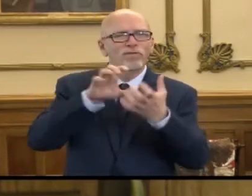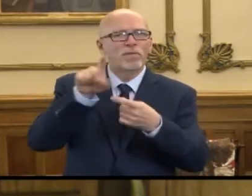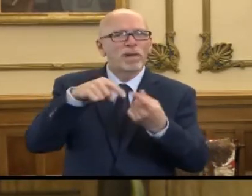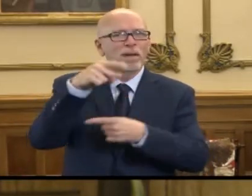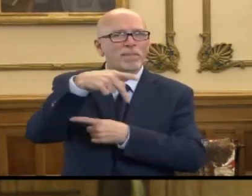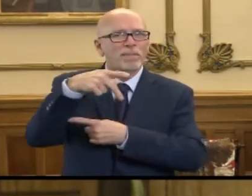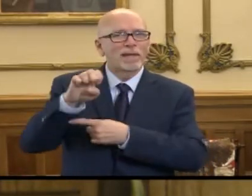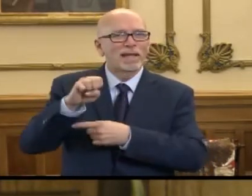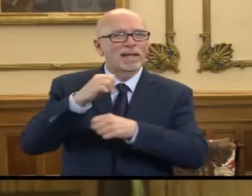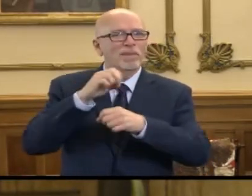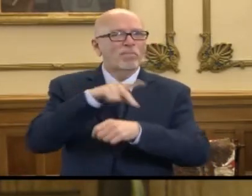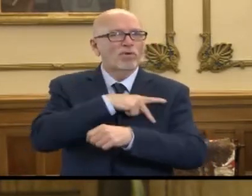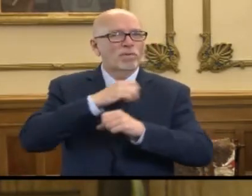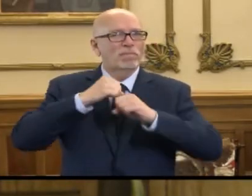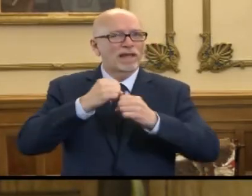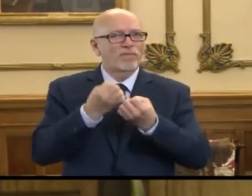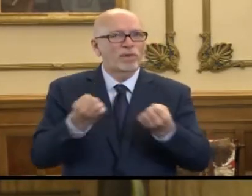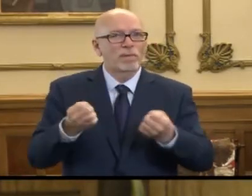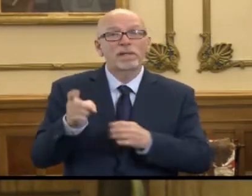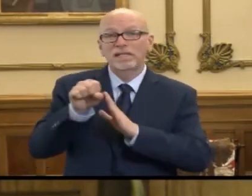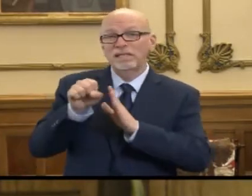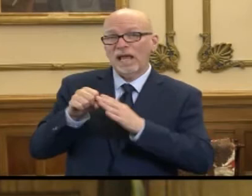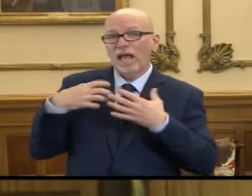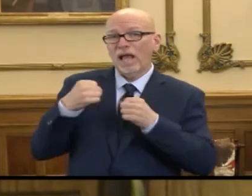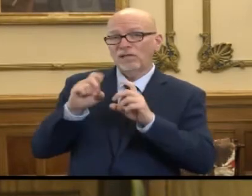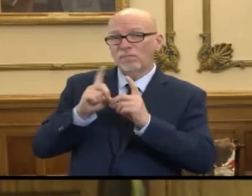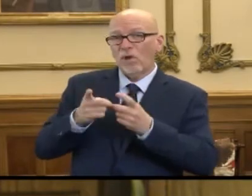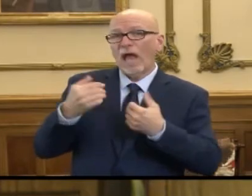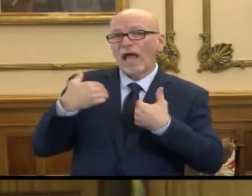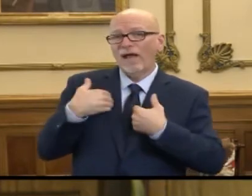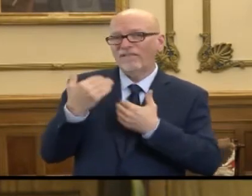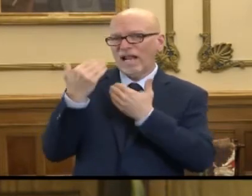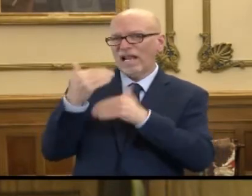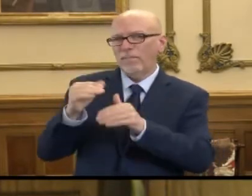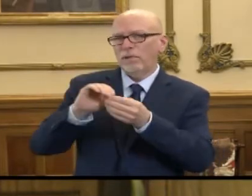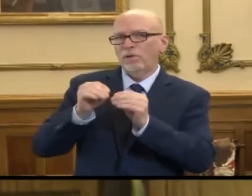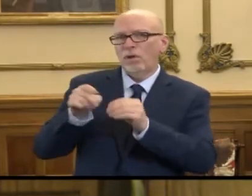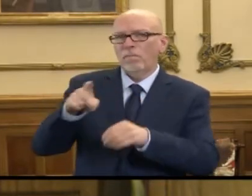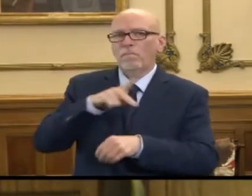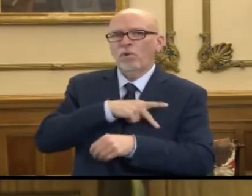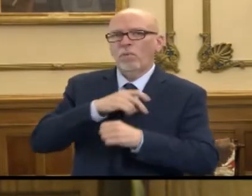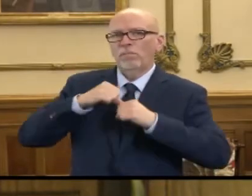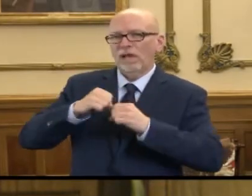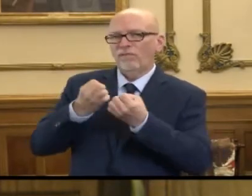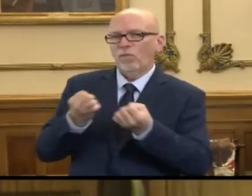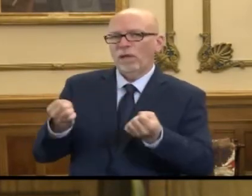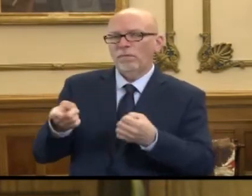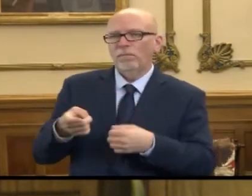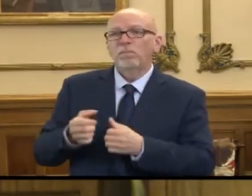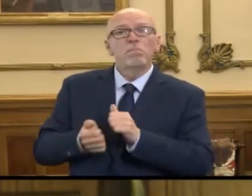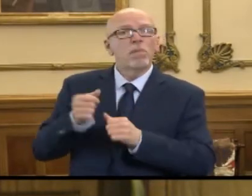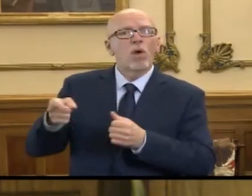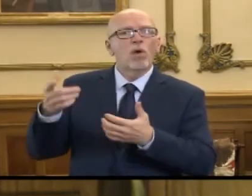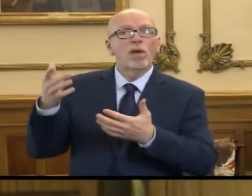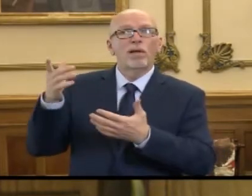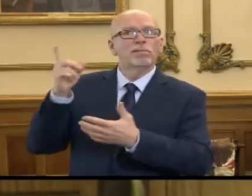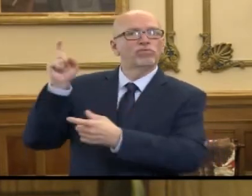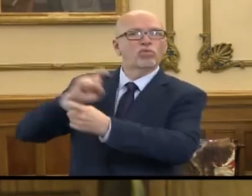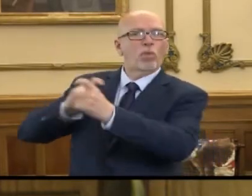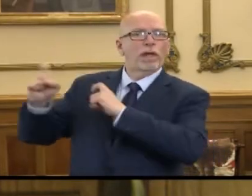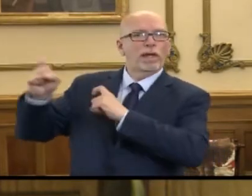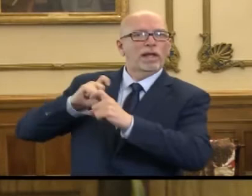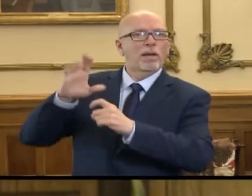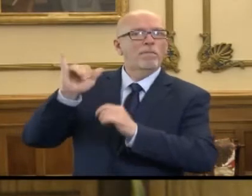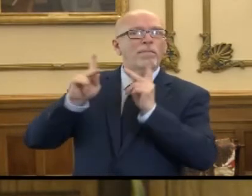equipment. The State Health Department has a very limited supply of personal protective equipment, most of which has been donated by